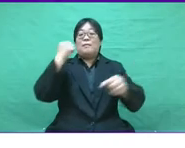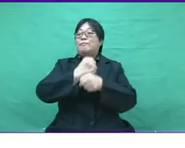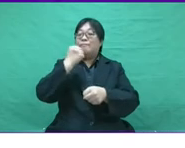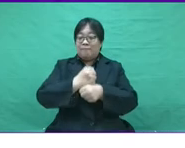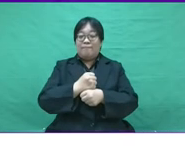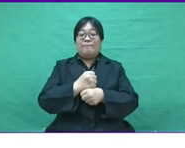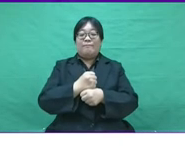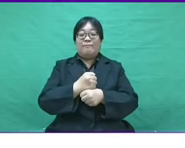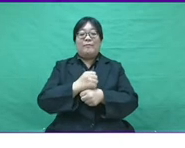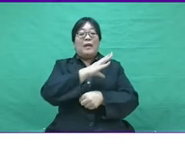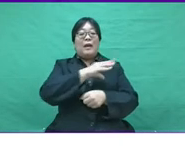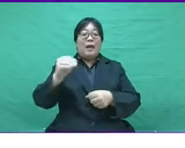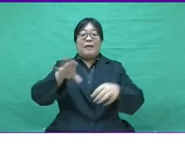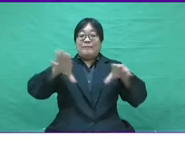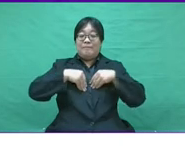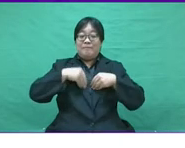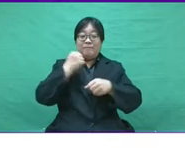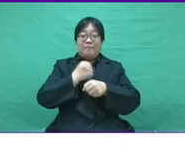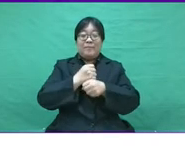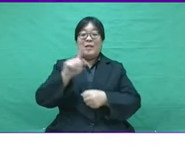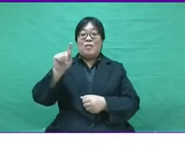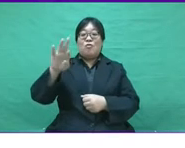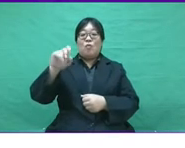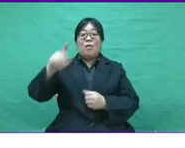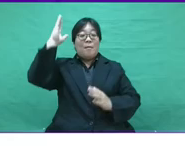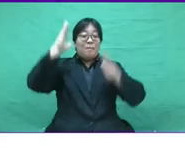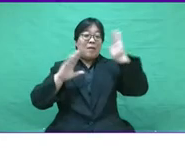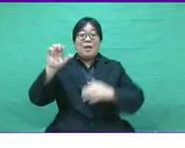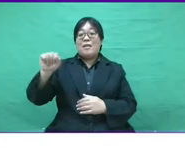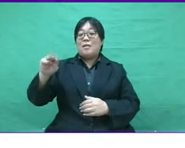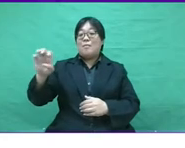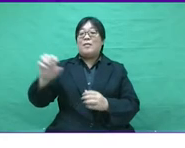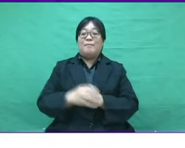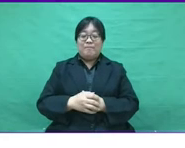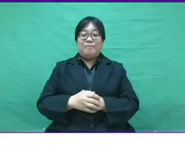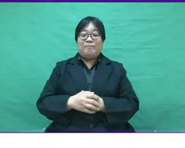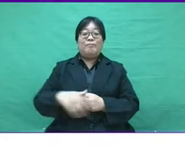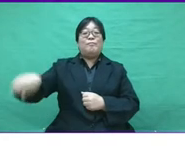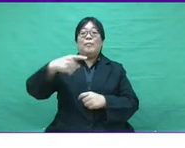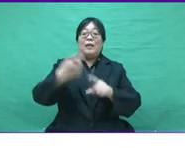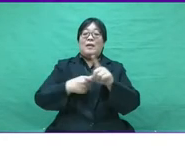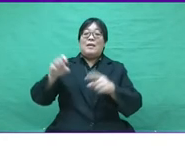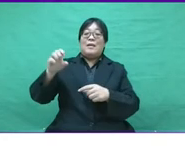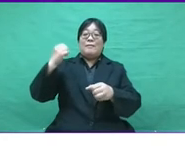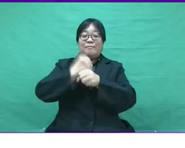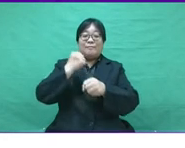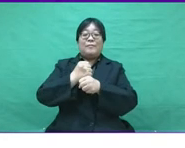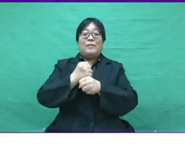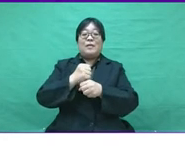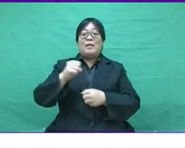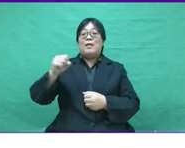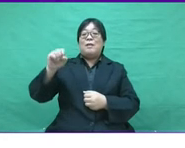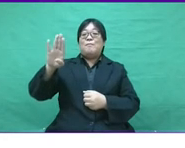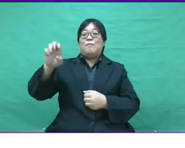gentlemen, according to the survey titled Employment and Recruitment Trends for Malaysia SME